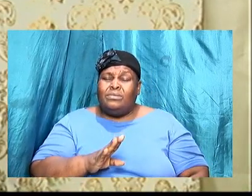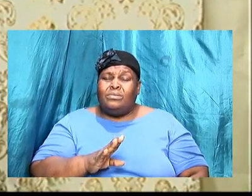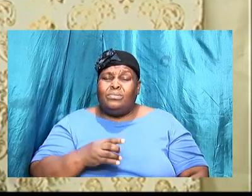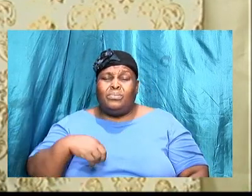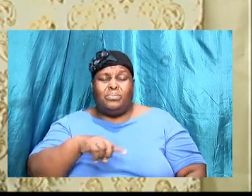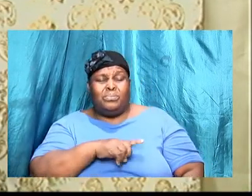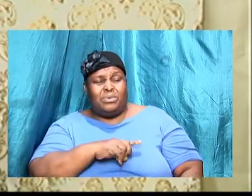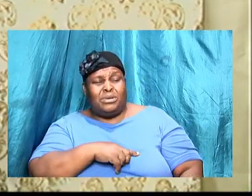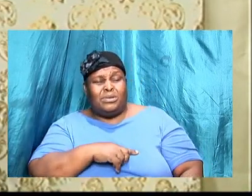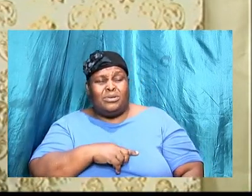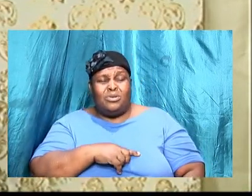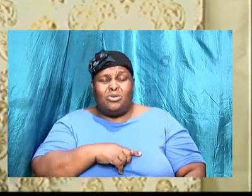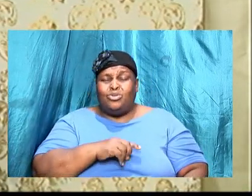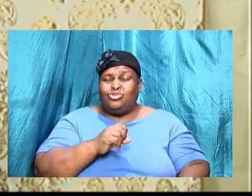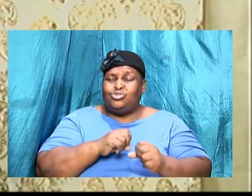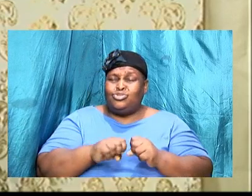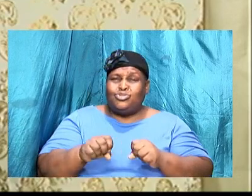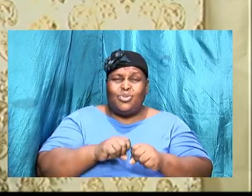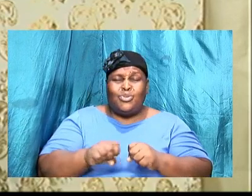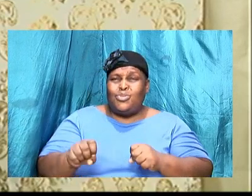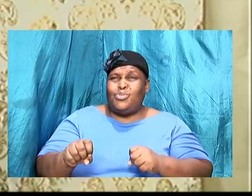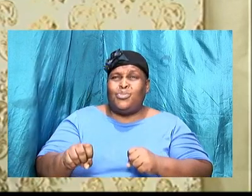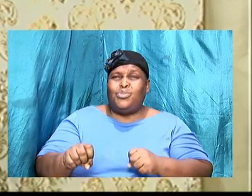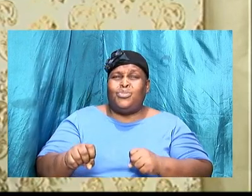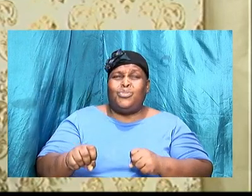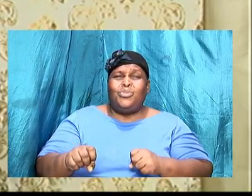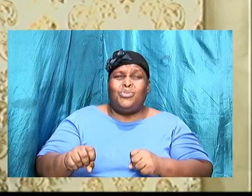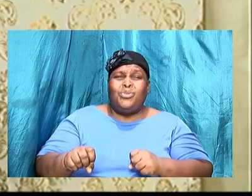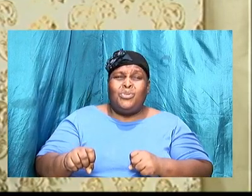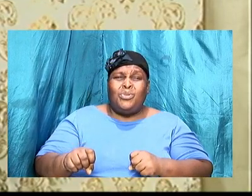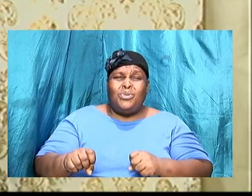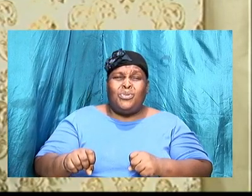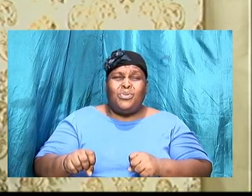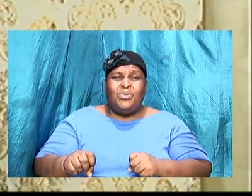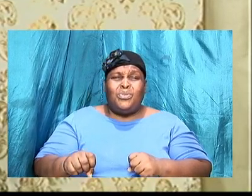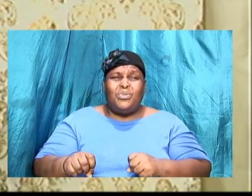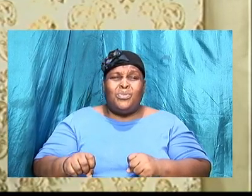so caught up with the things that we desire until we